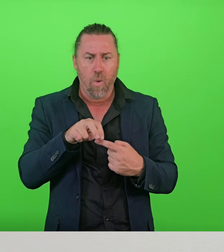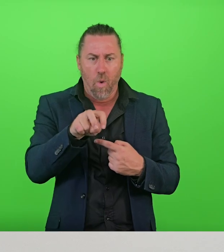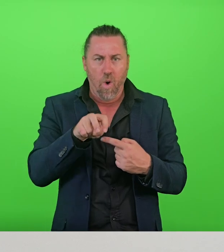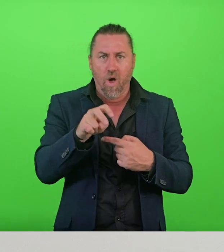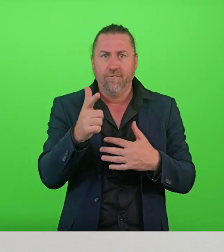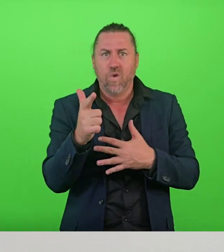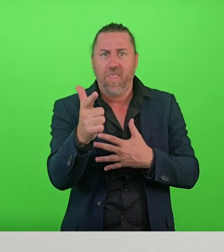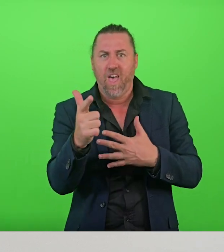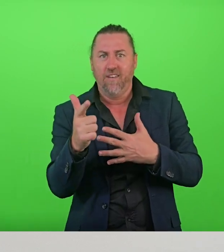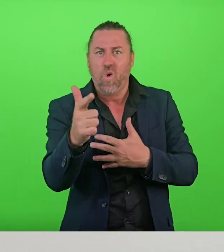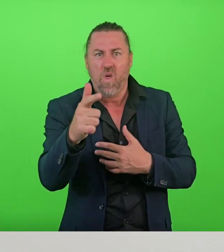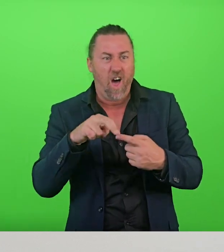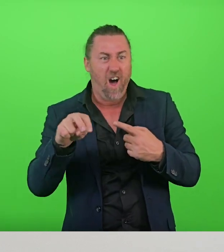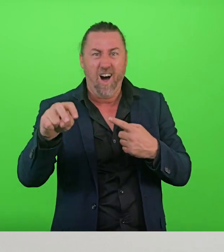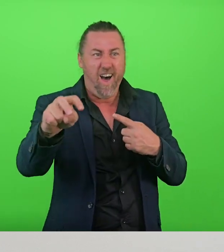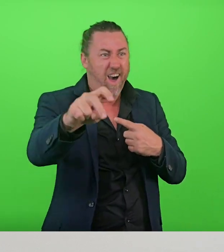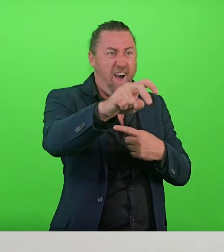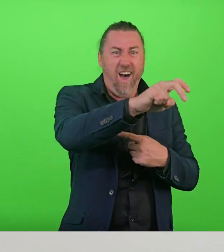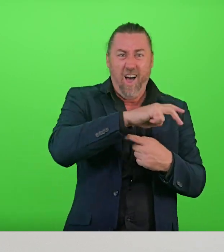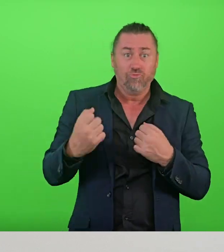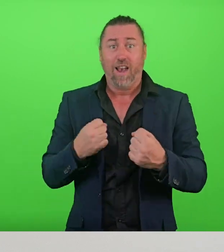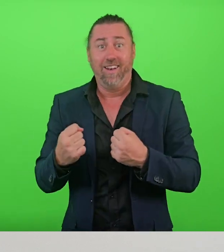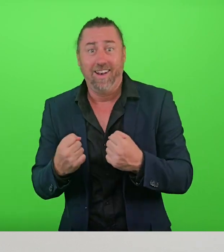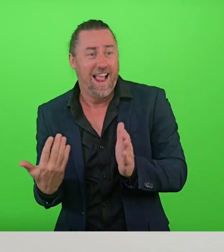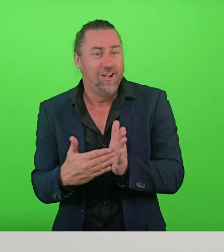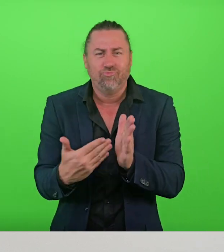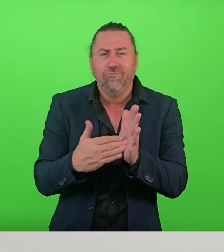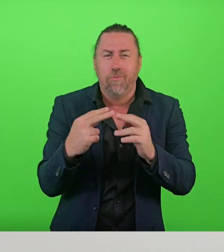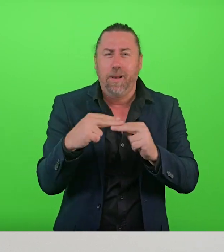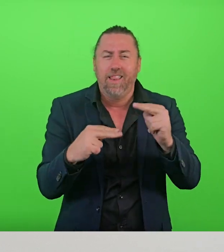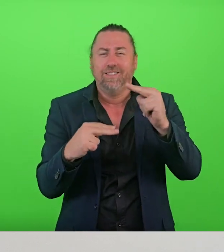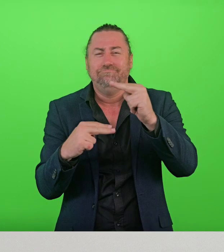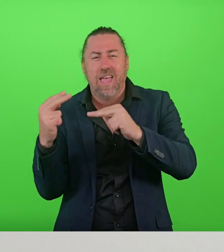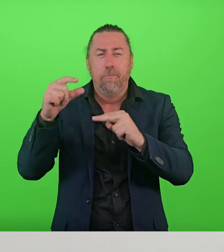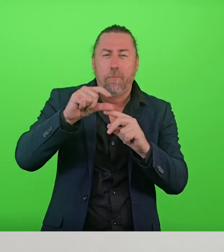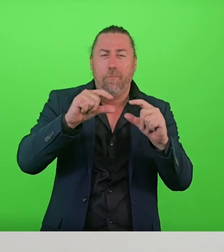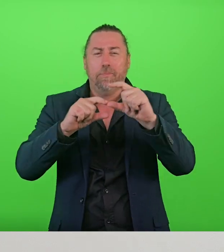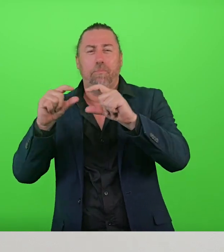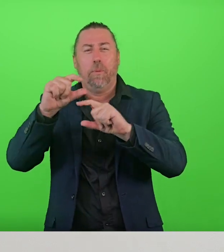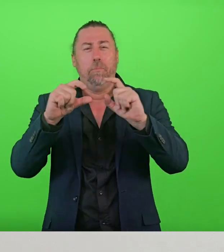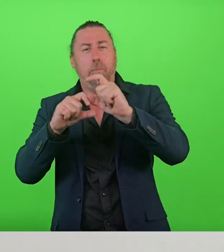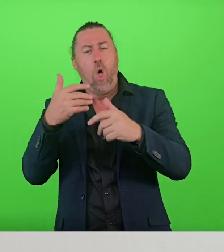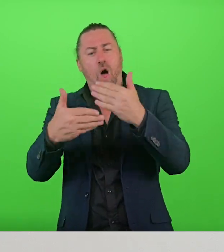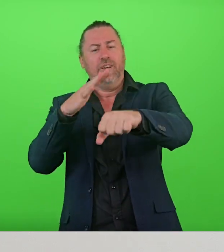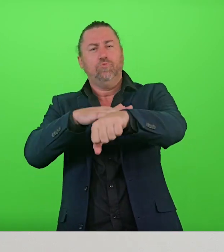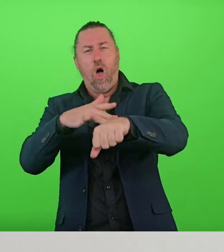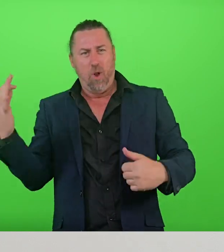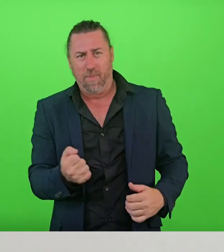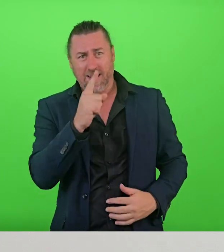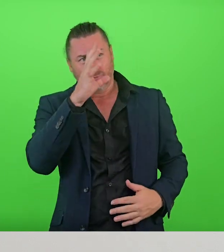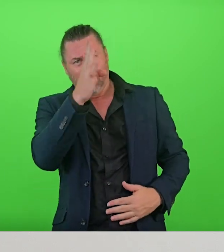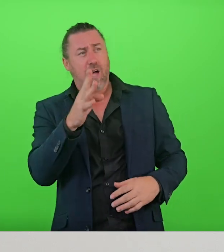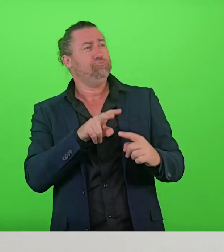So maybe start with a gentle activity in an environment where you feel comfortable and just improve it and increase it over time.